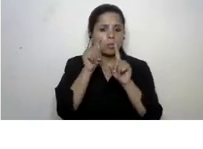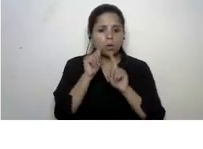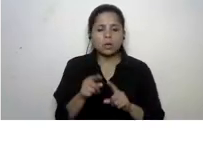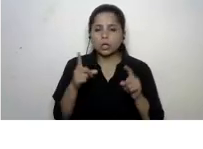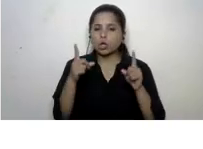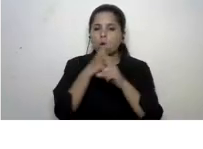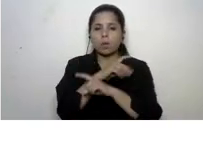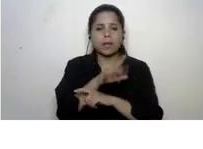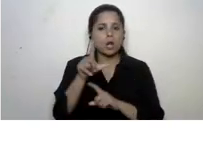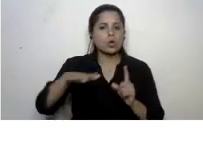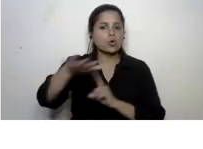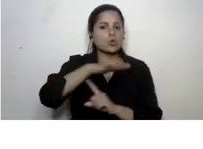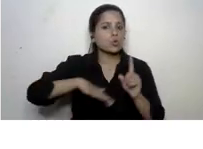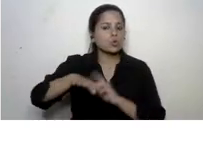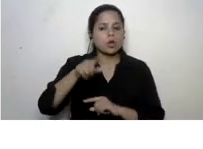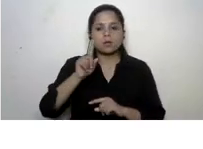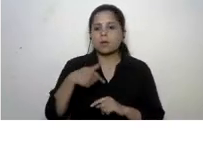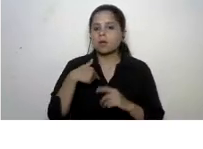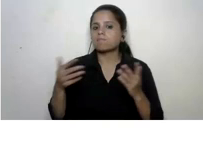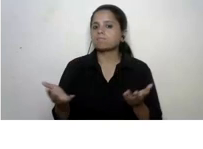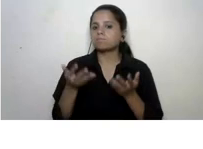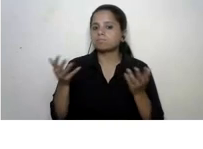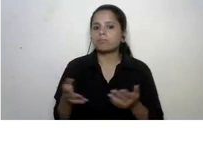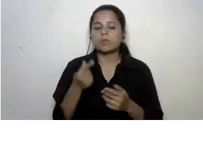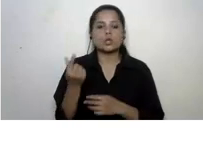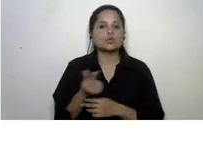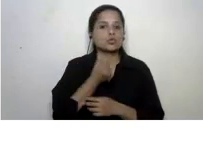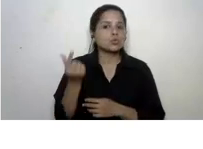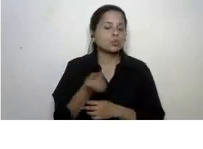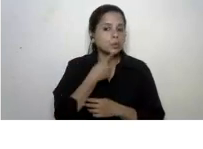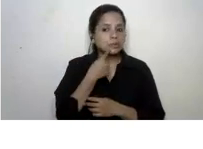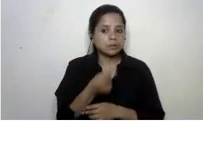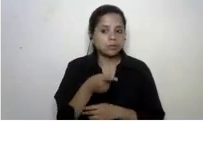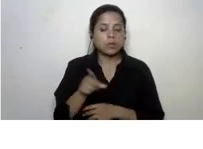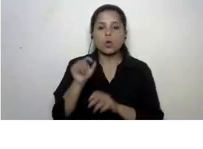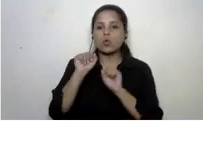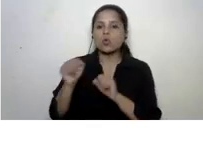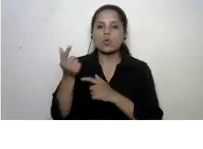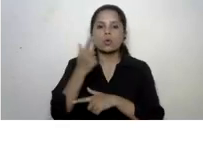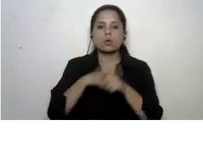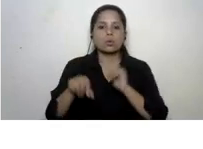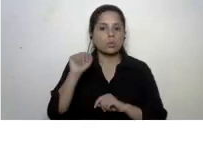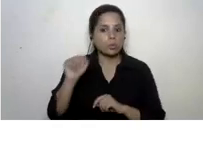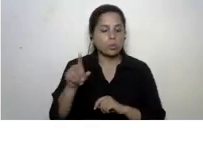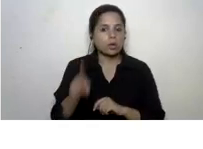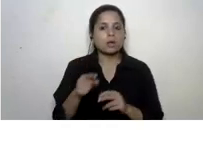and very local so we should promote yes uh the use of uh their own language and thereby promote multilingualism in the